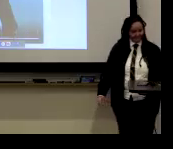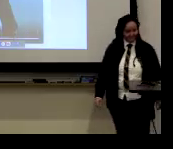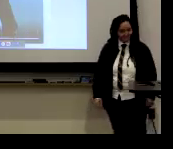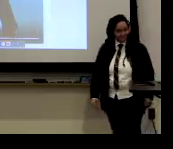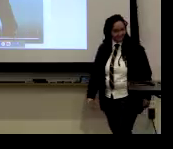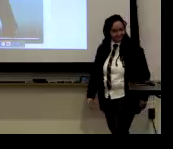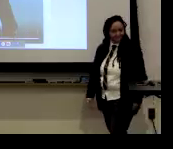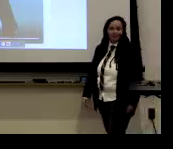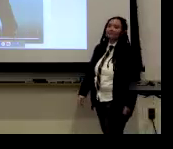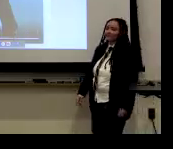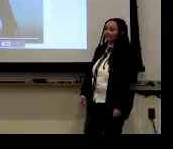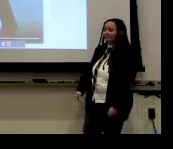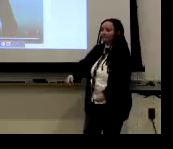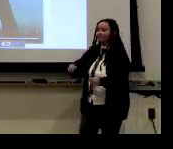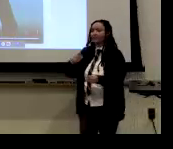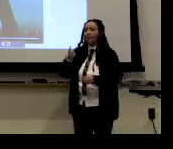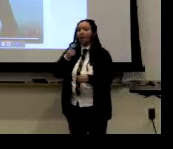Oh, there we go. Yes.